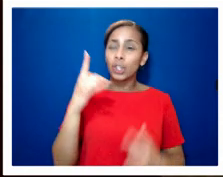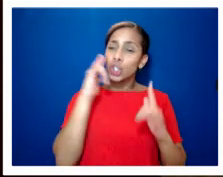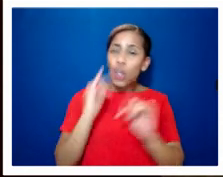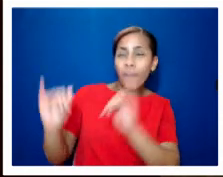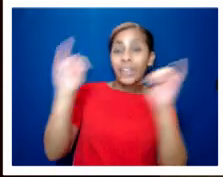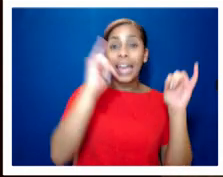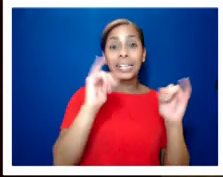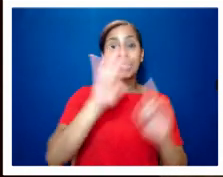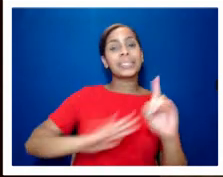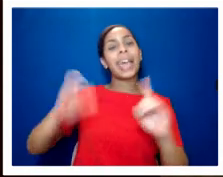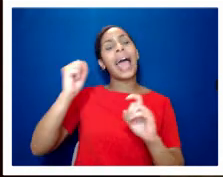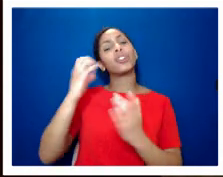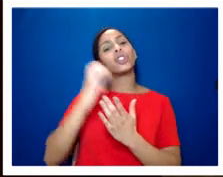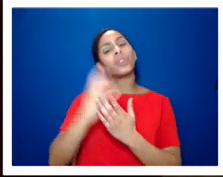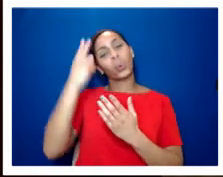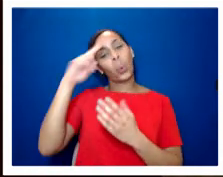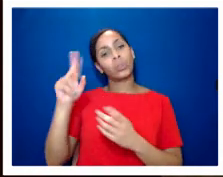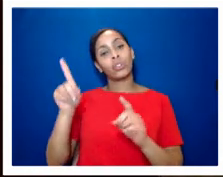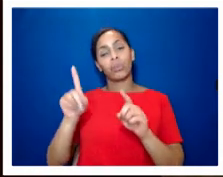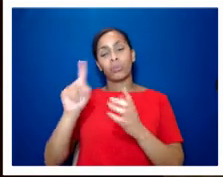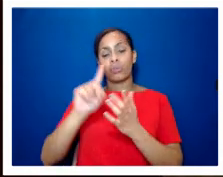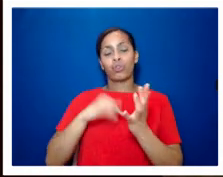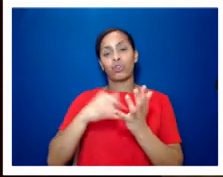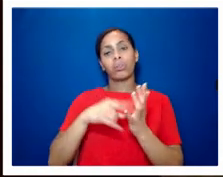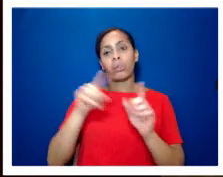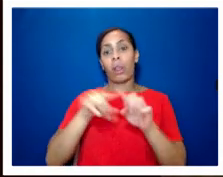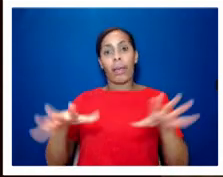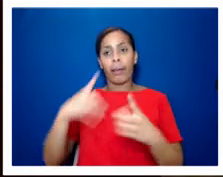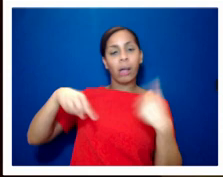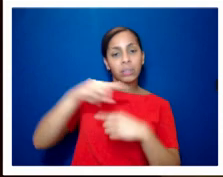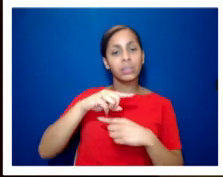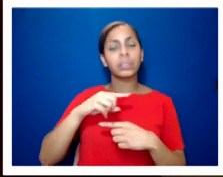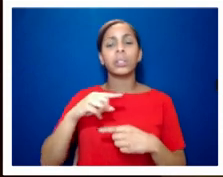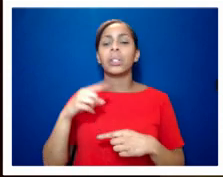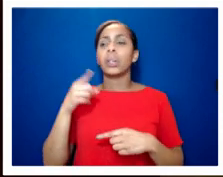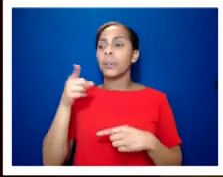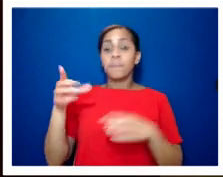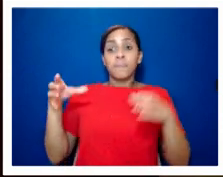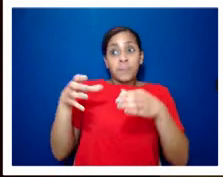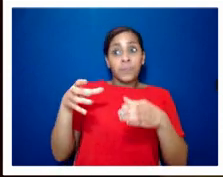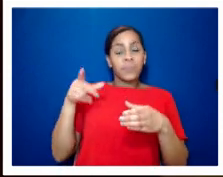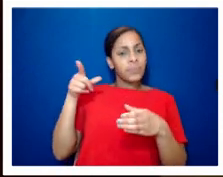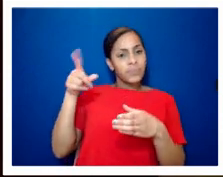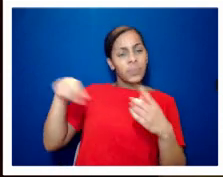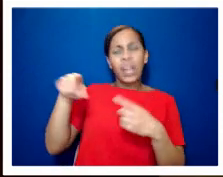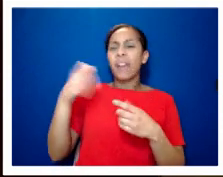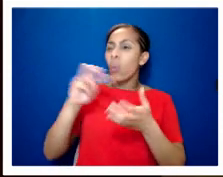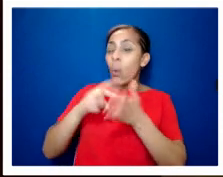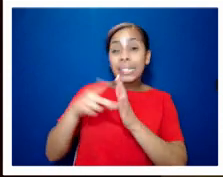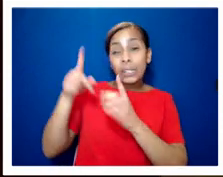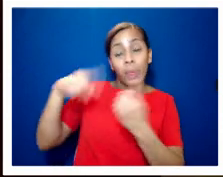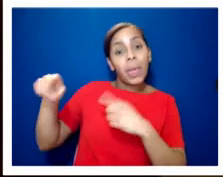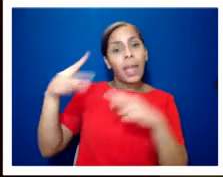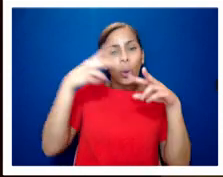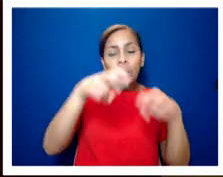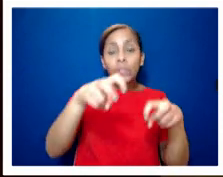just like us um i think last year commissioned um a study by civil i think um an organization that looked um into bullying